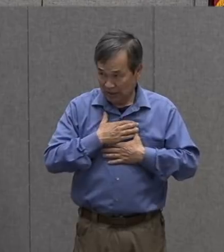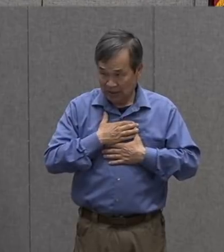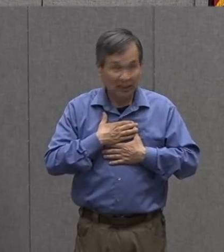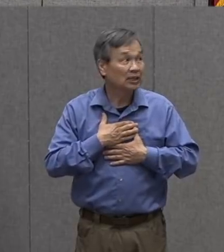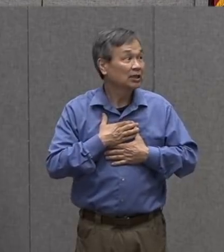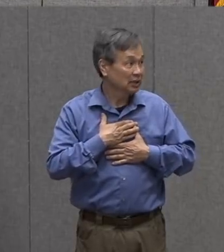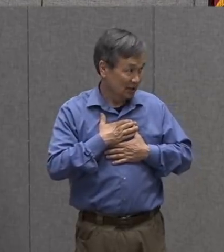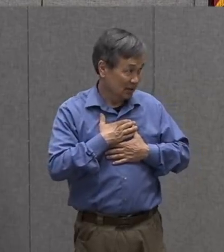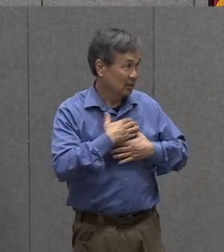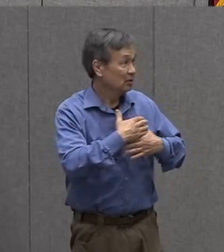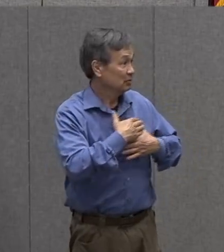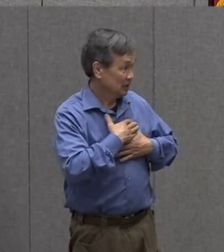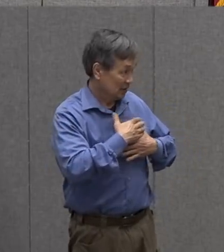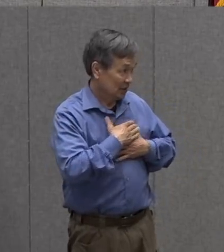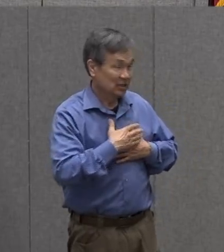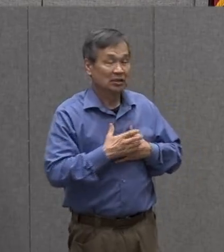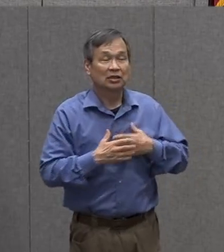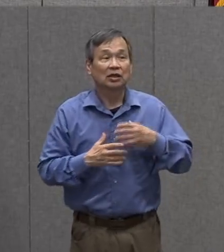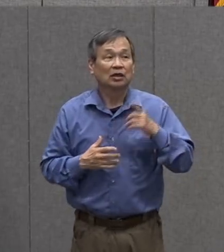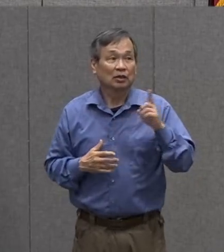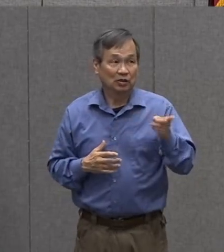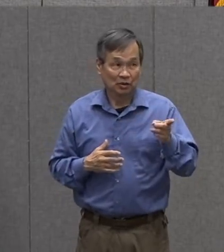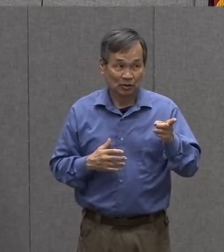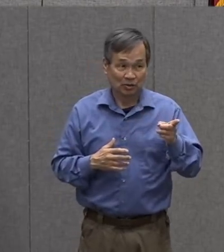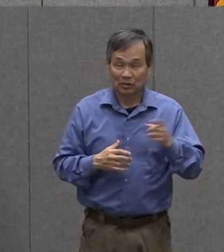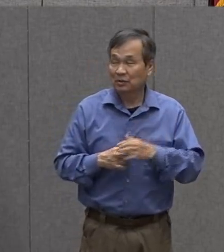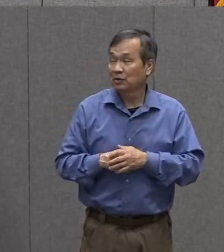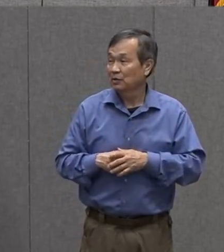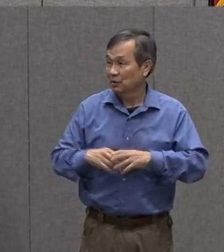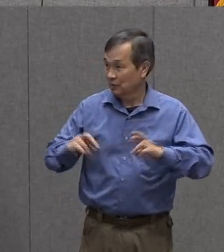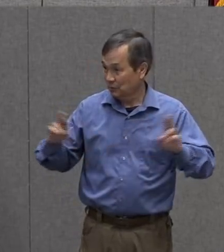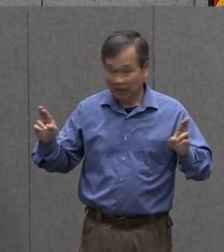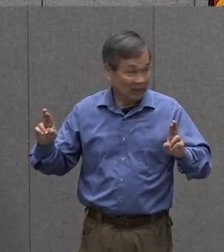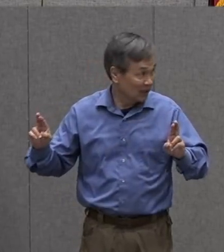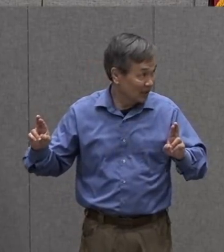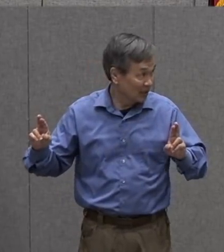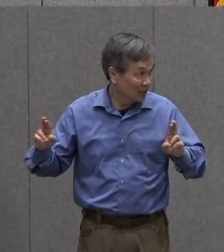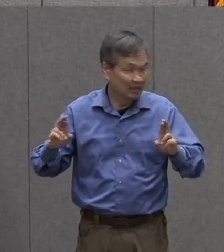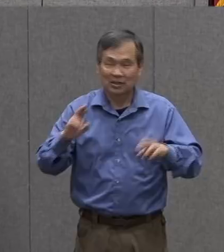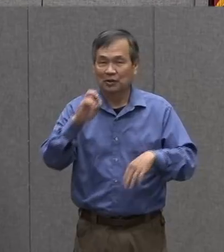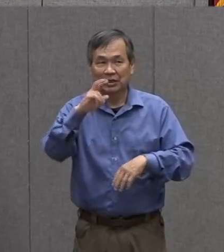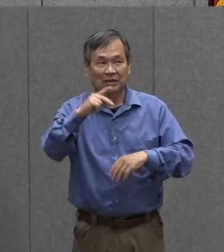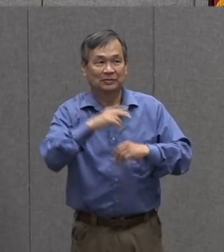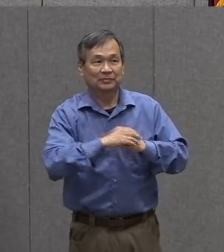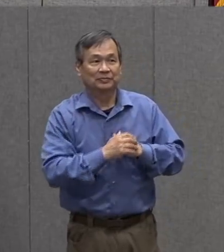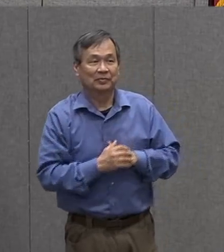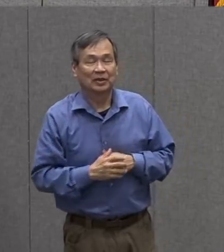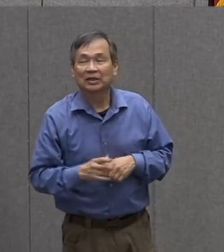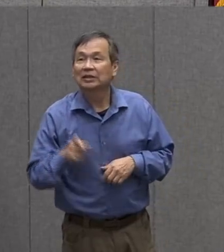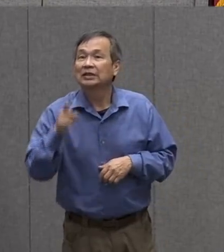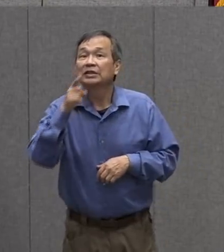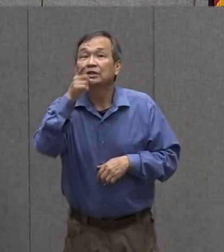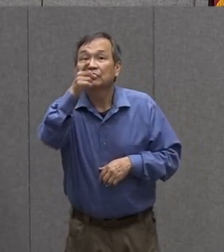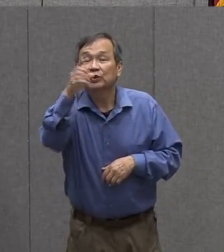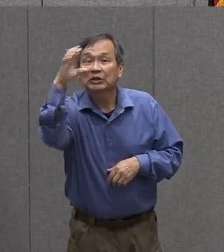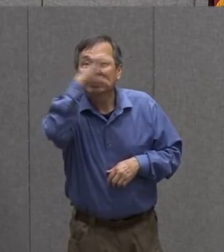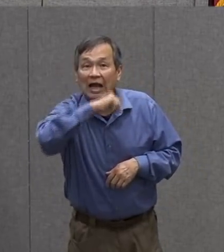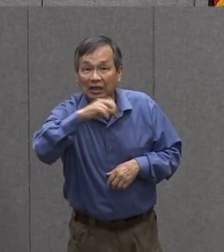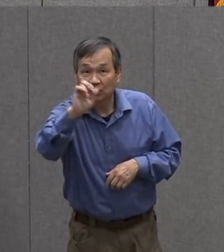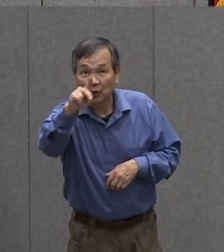are you ready yes here we go see if you can guess